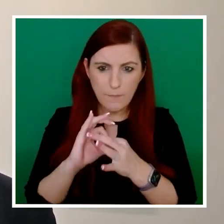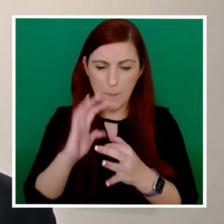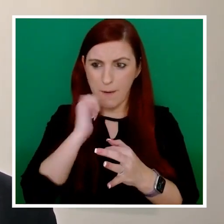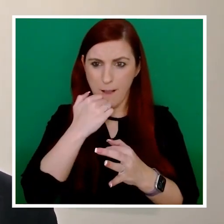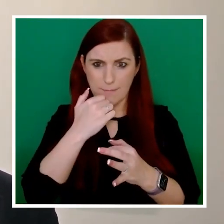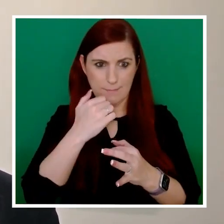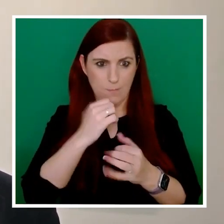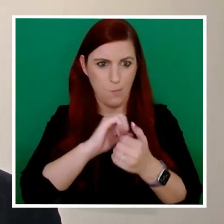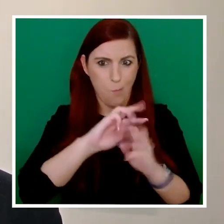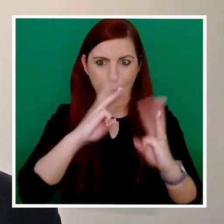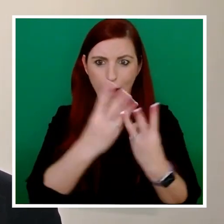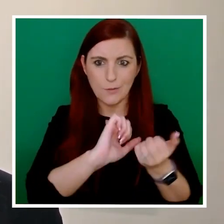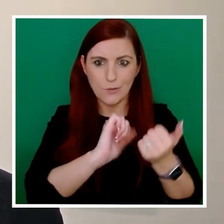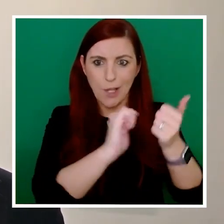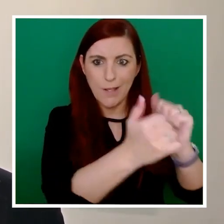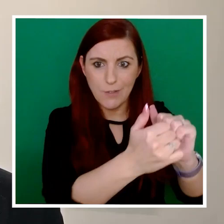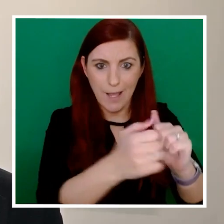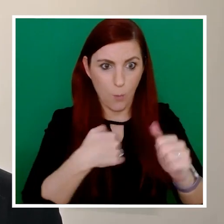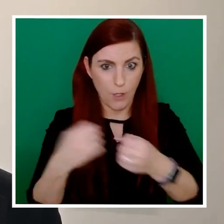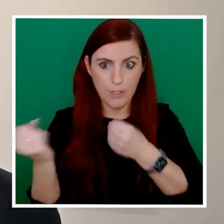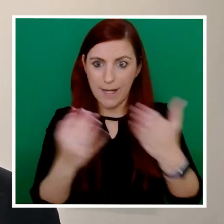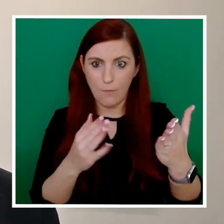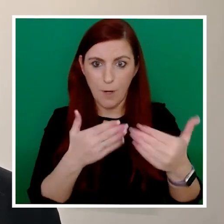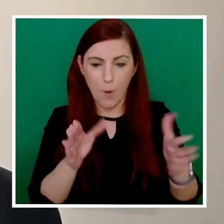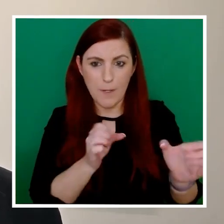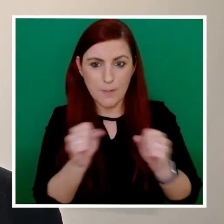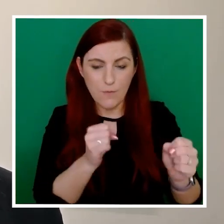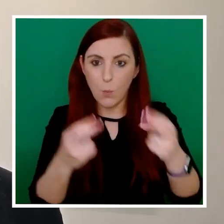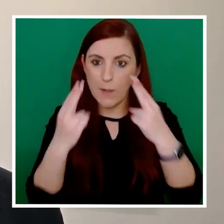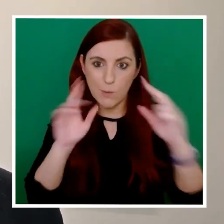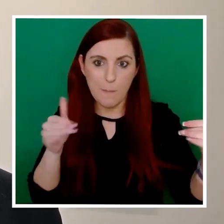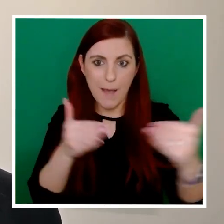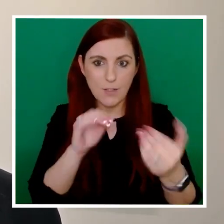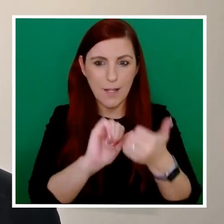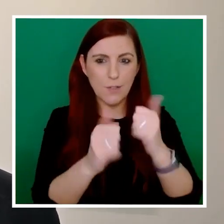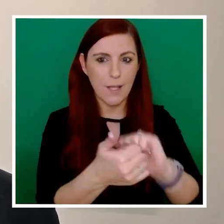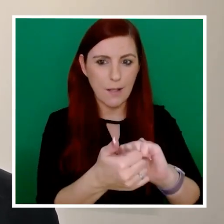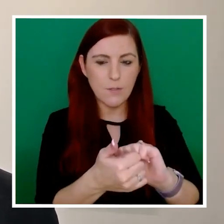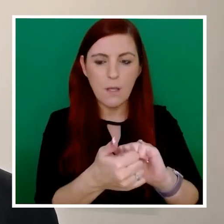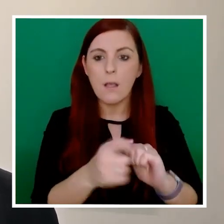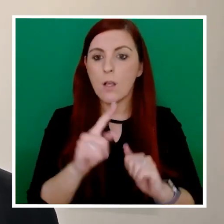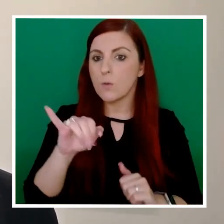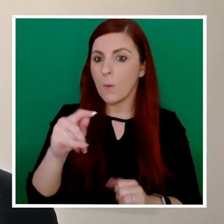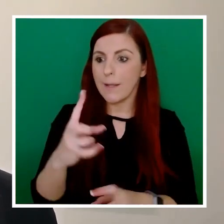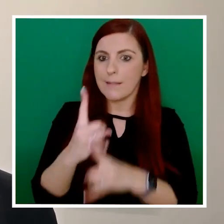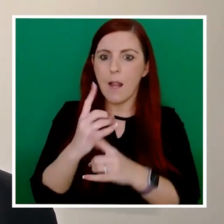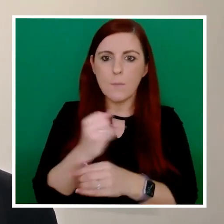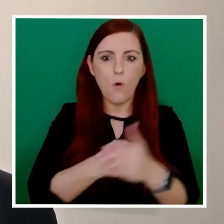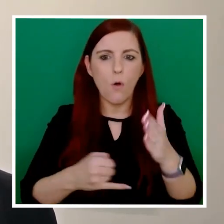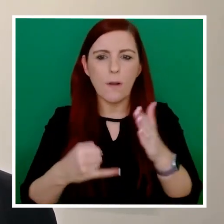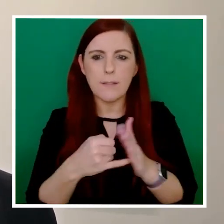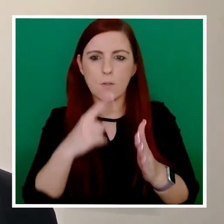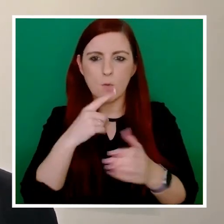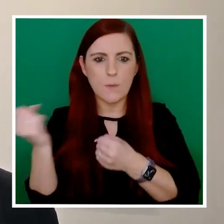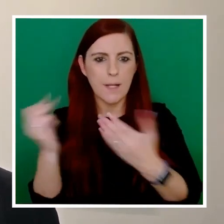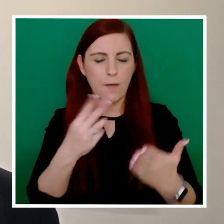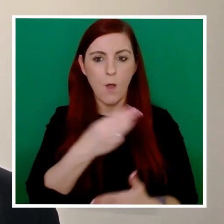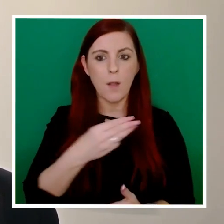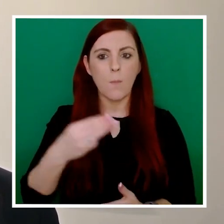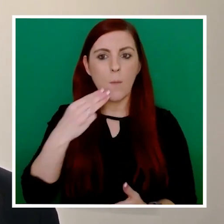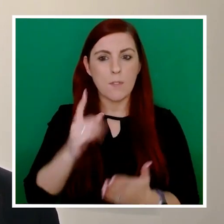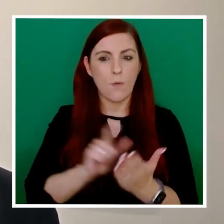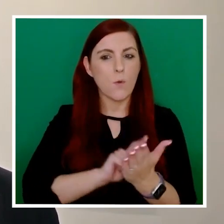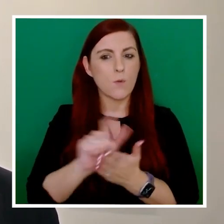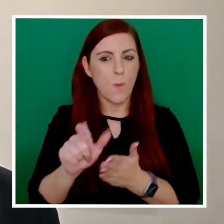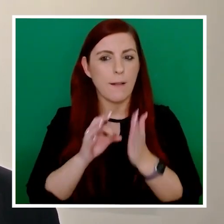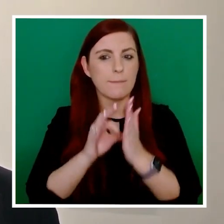environment in which we deliver our public services. The Toolkit really helps our organizations to deliver on the promise of the 12 guiding